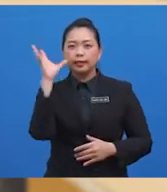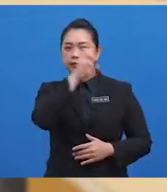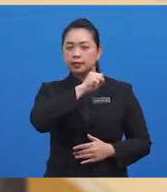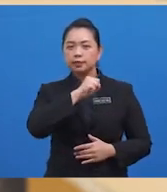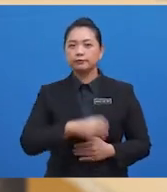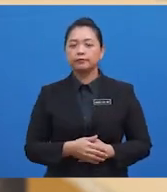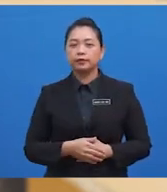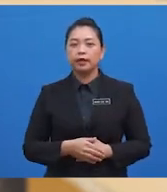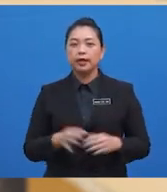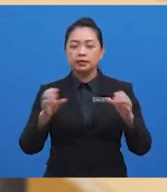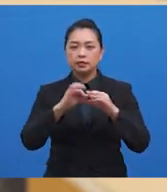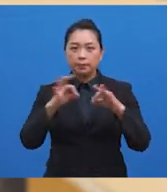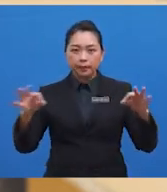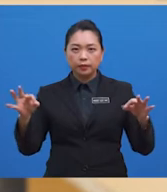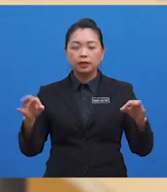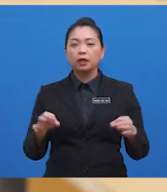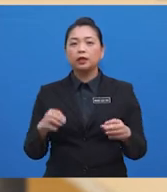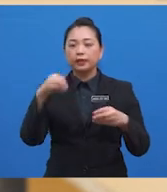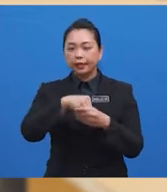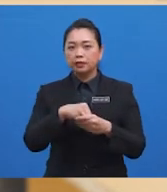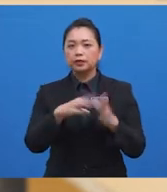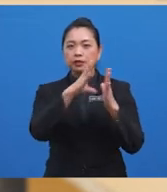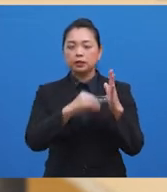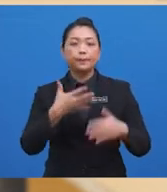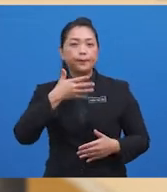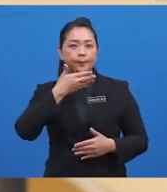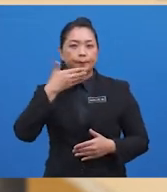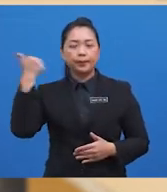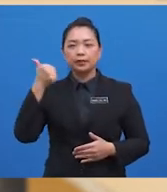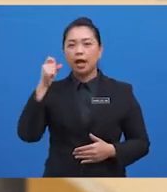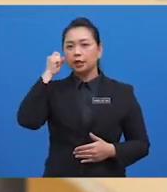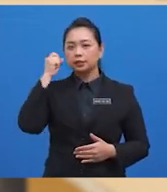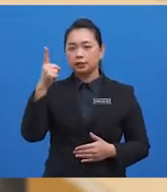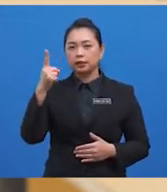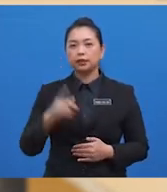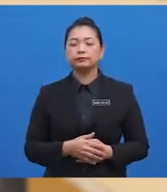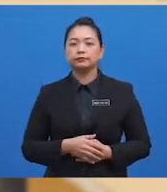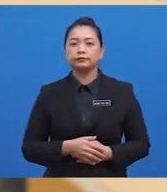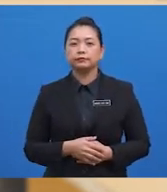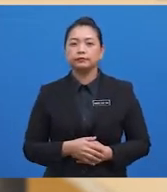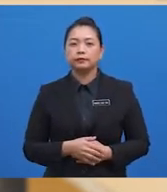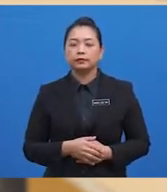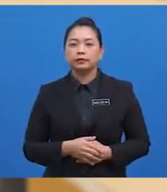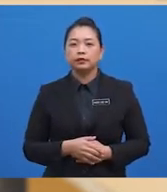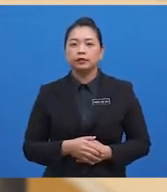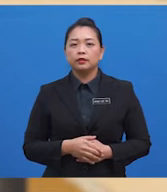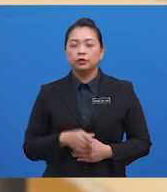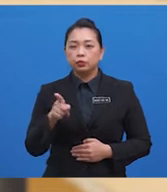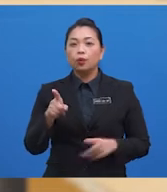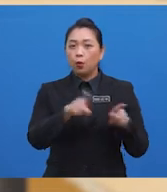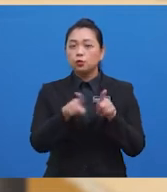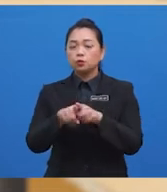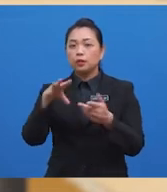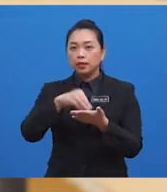as well as the statements within the text so as to better understand a particular reading text. We have also learned